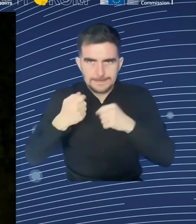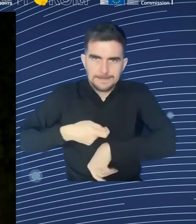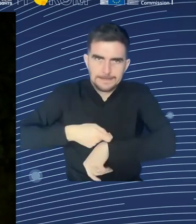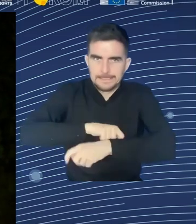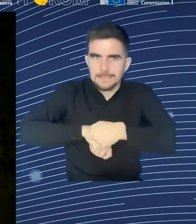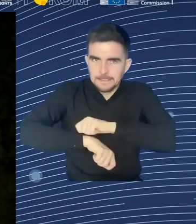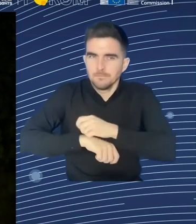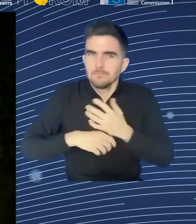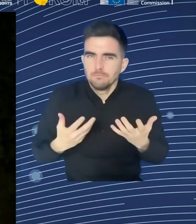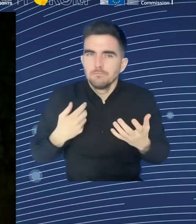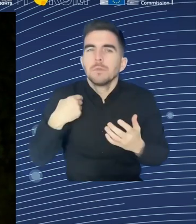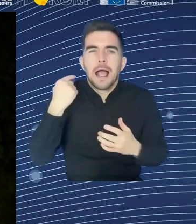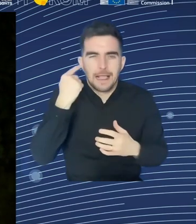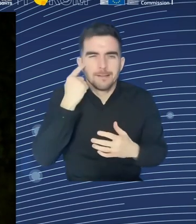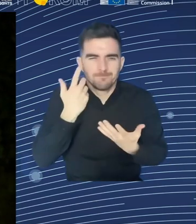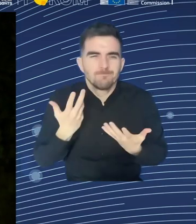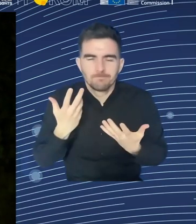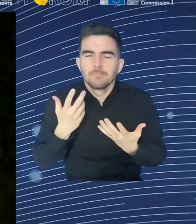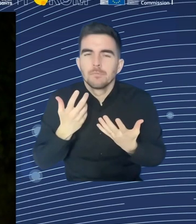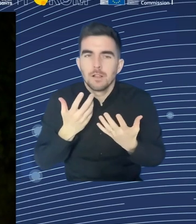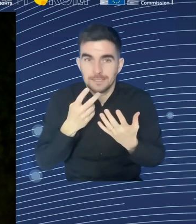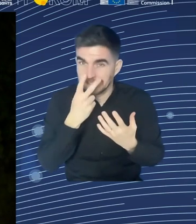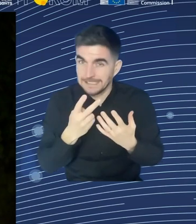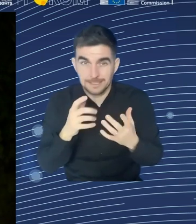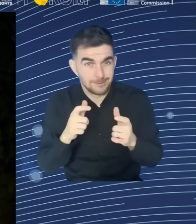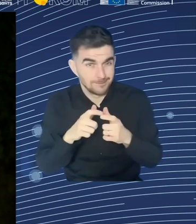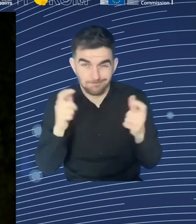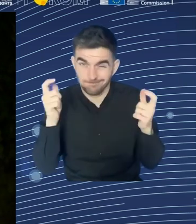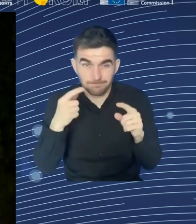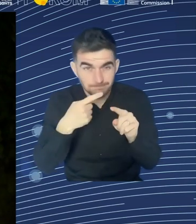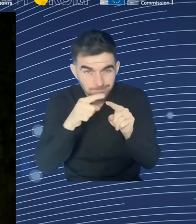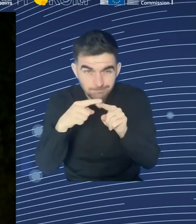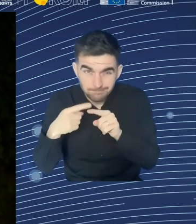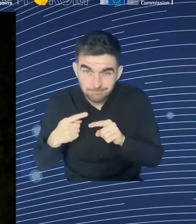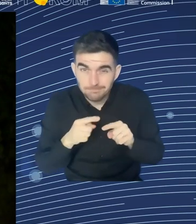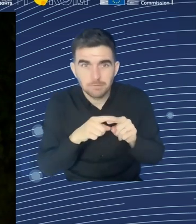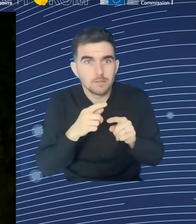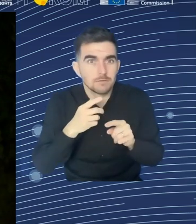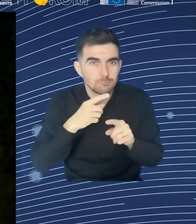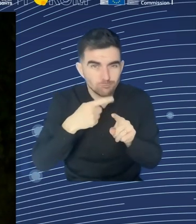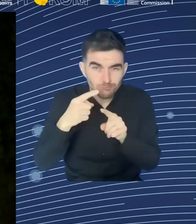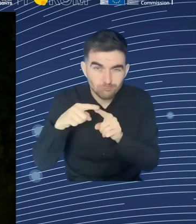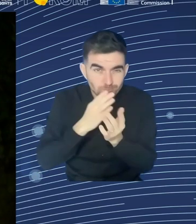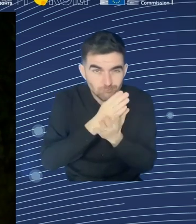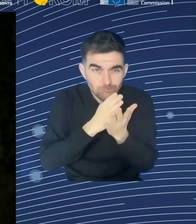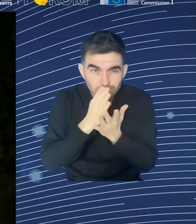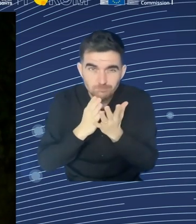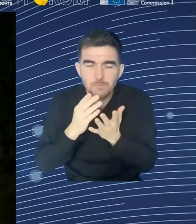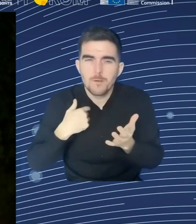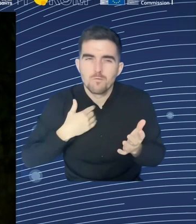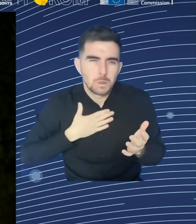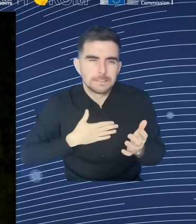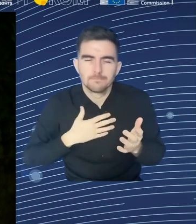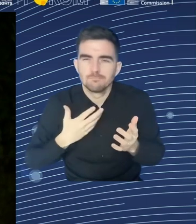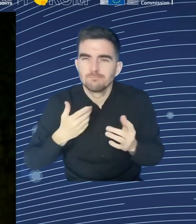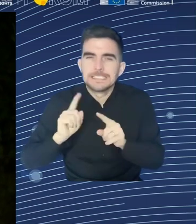the education and training systems responsive to this change. And that means that a key priority for us is to improve